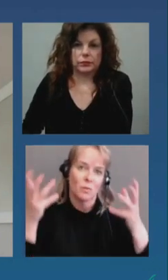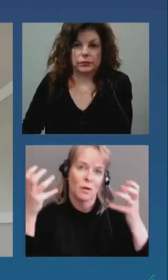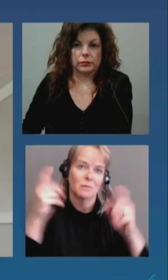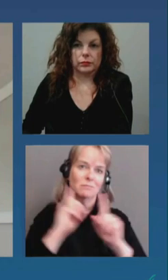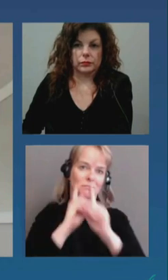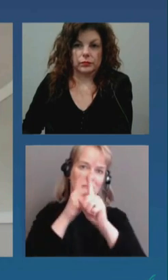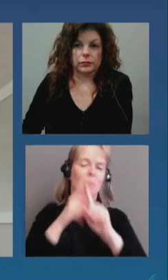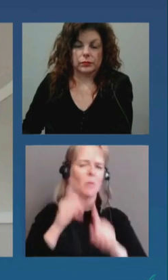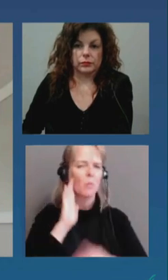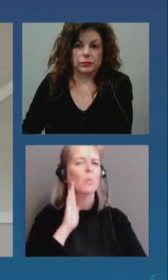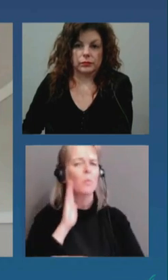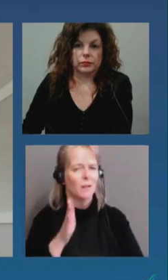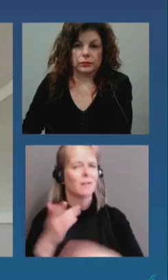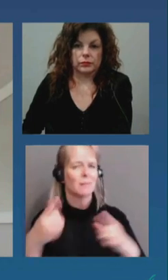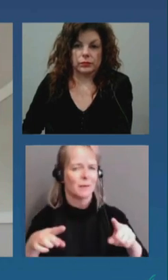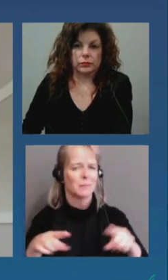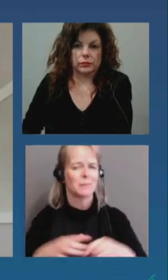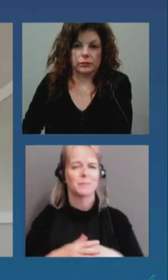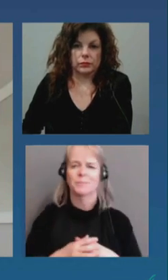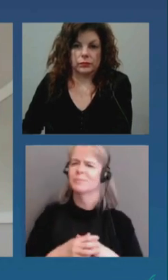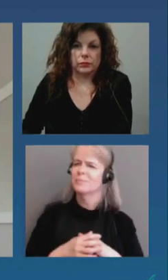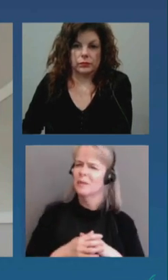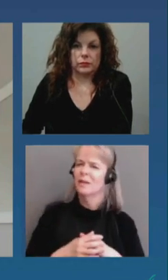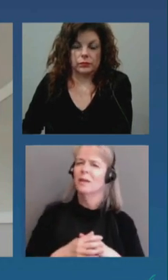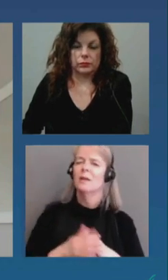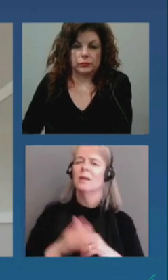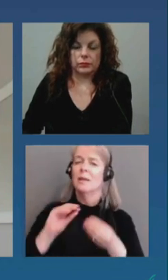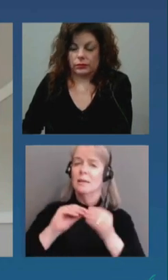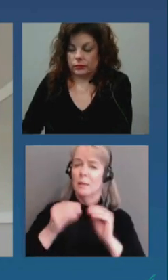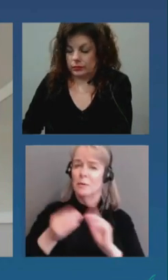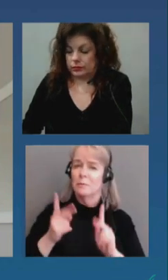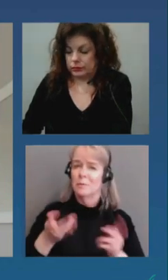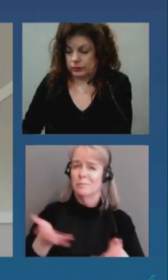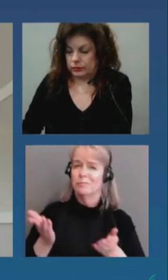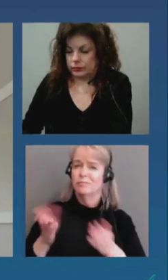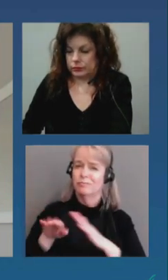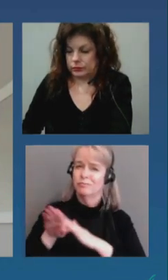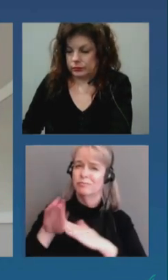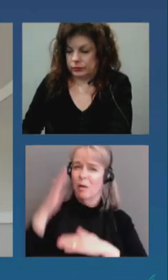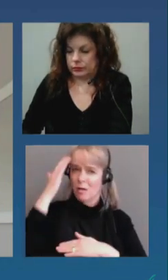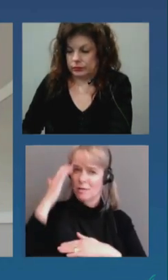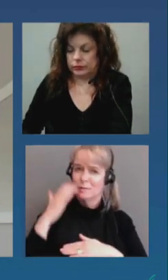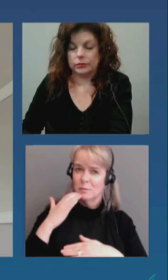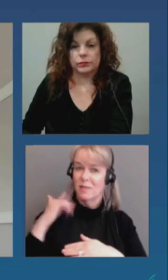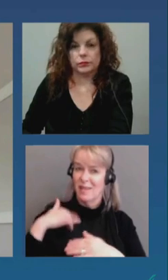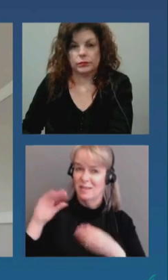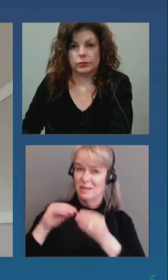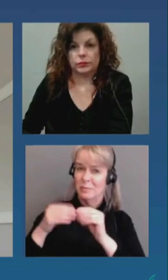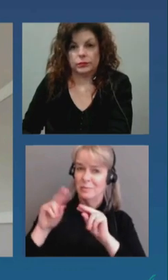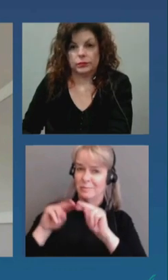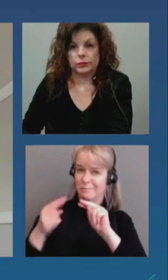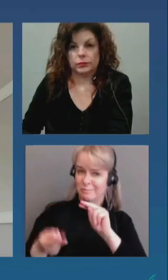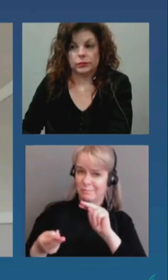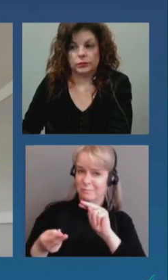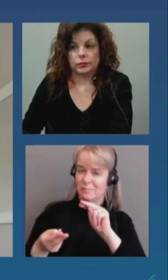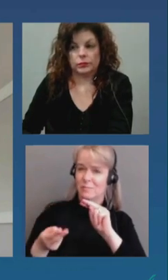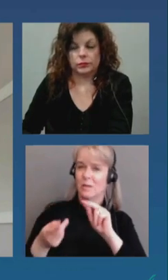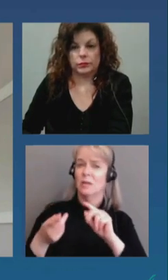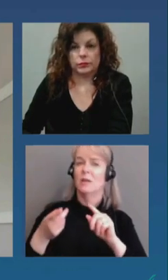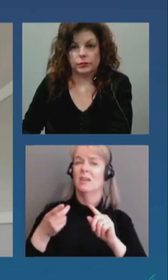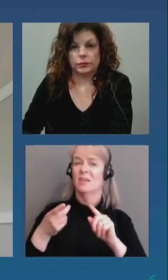And can I just clarify, when you talk about the hospitalizations going down, are you doing recognize that there are patients coming in from out of town, the 20